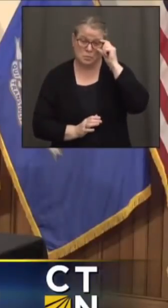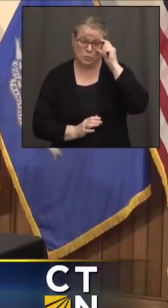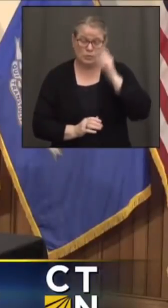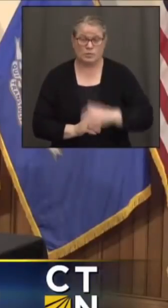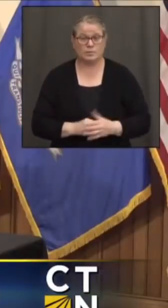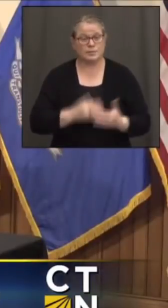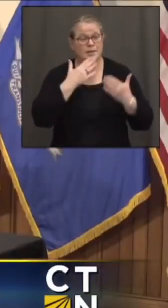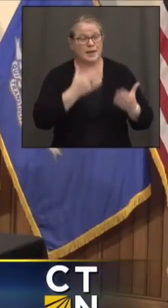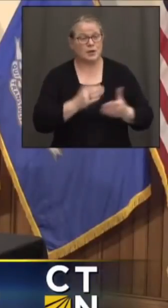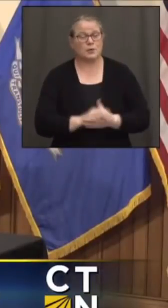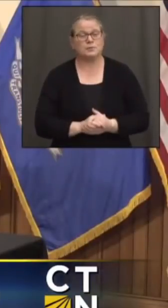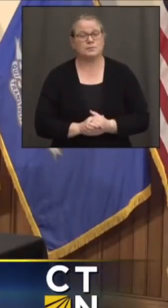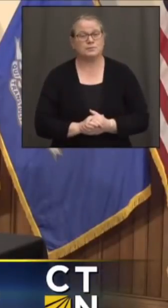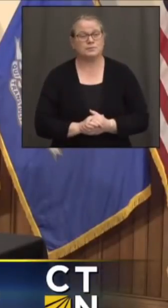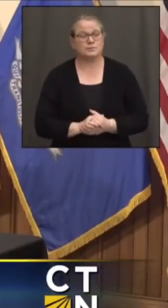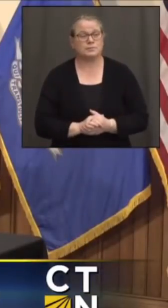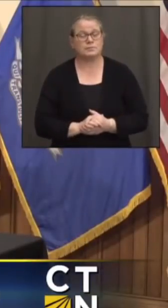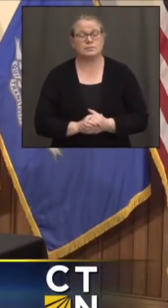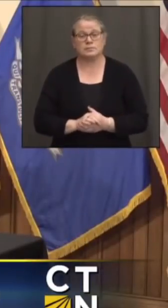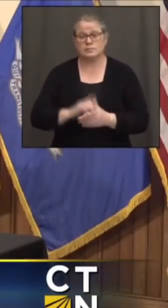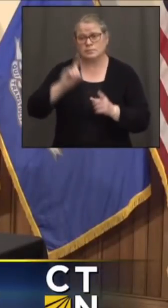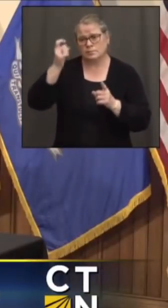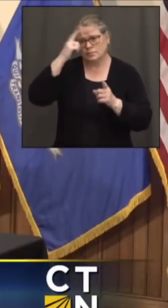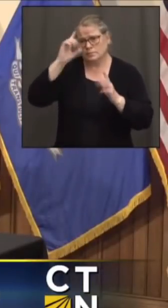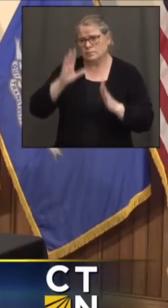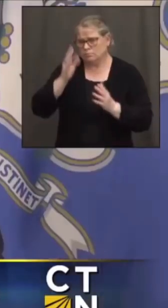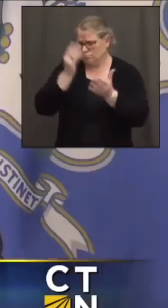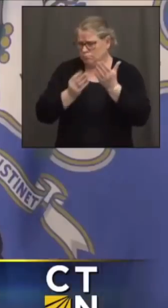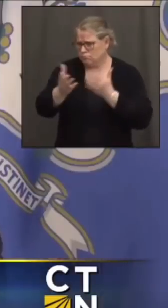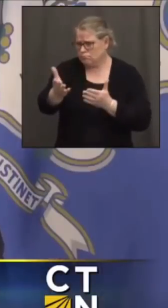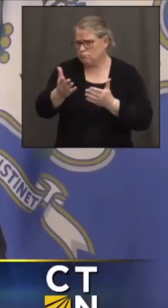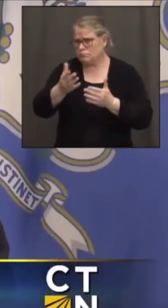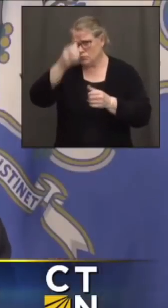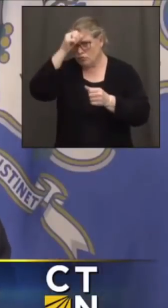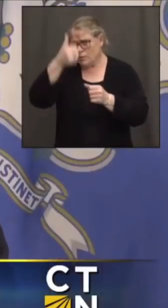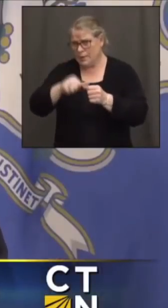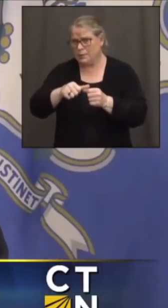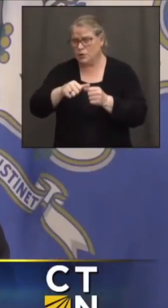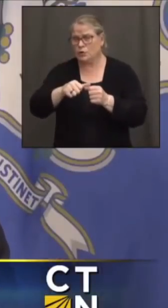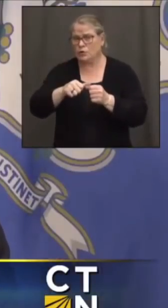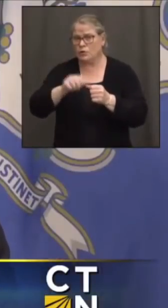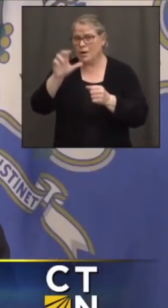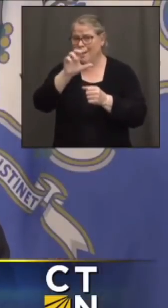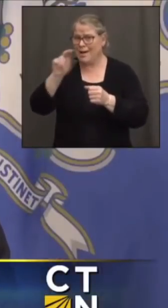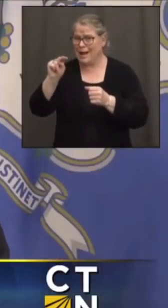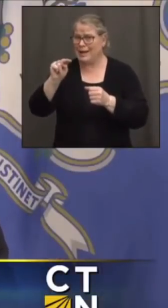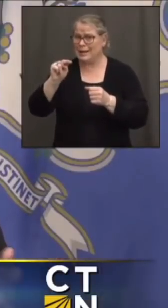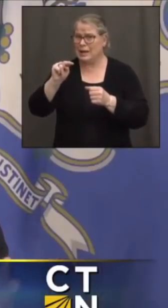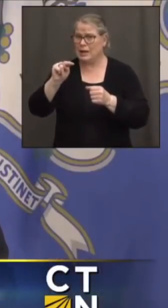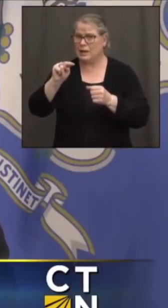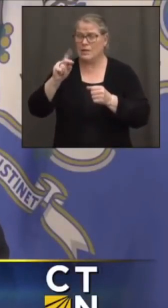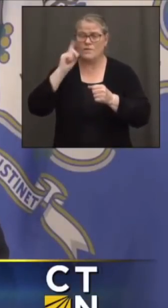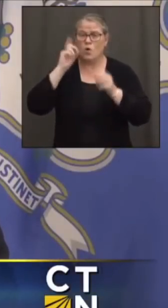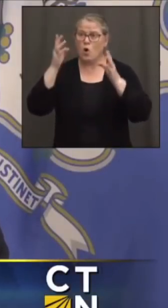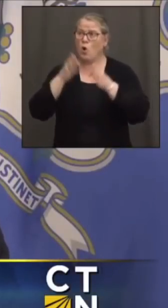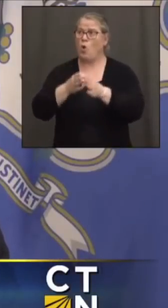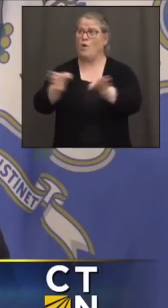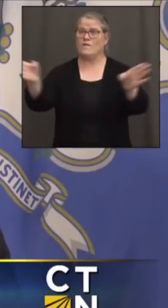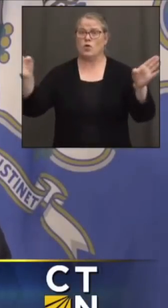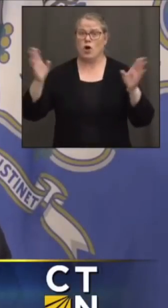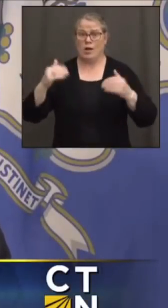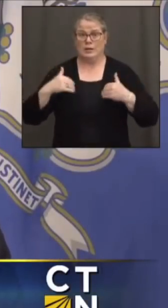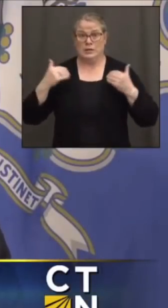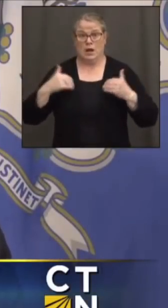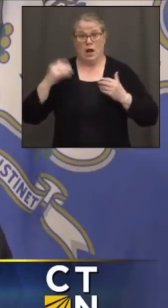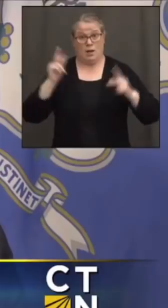Thank you. You might just remember, Jamie, that Connecticut is a real leader in terms of overall young